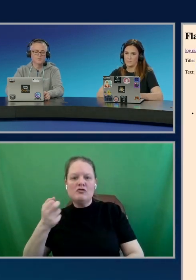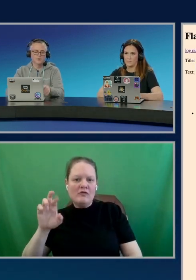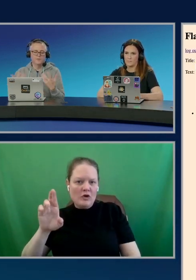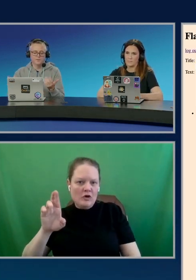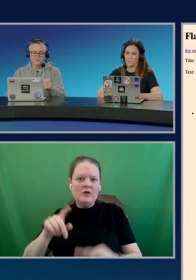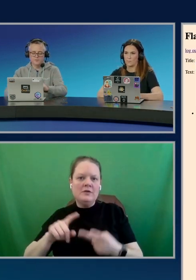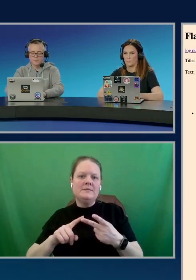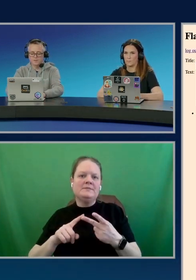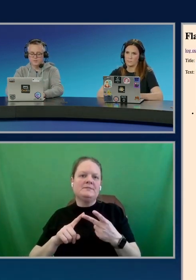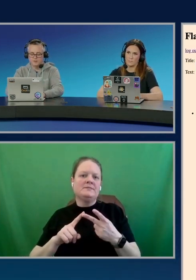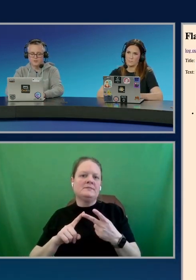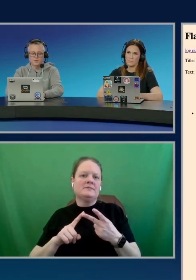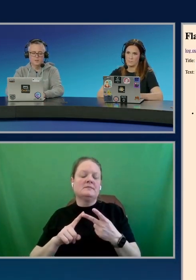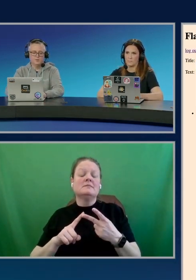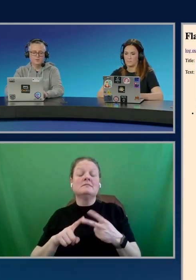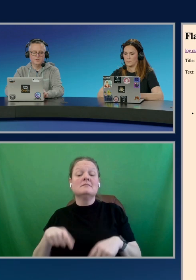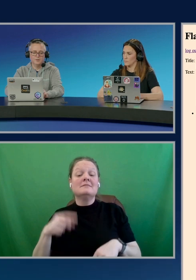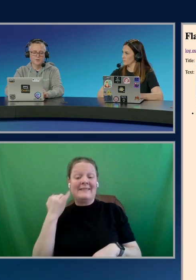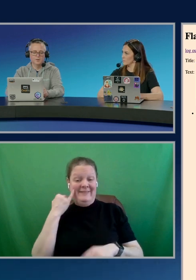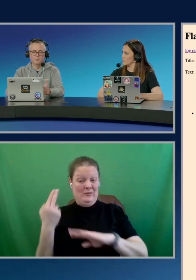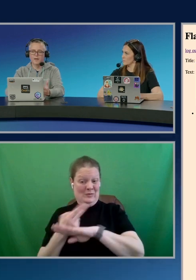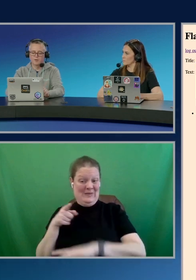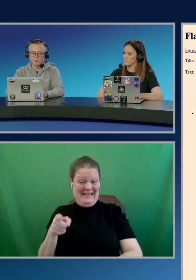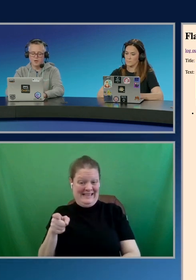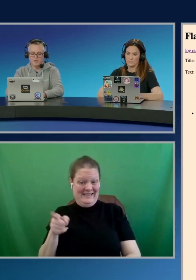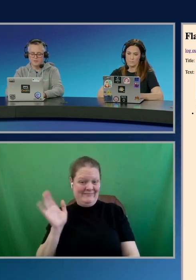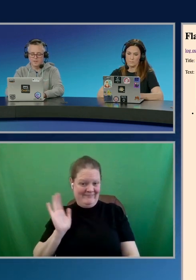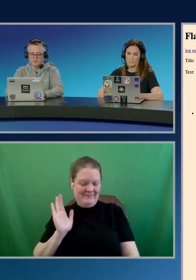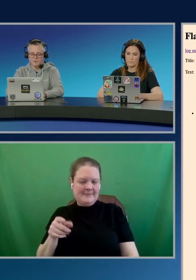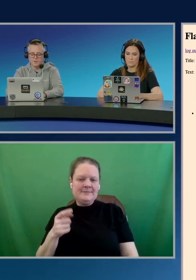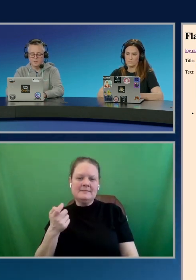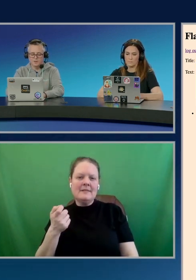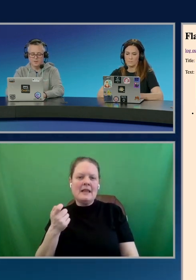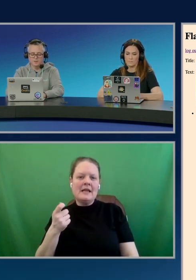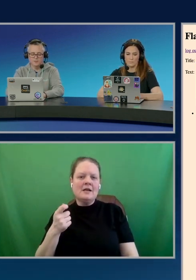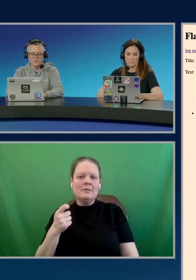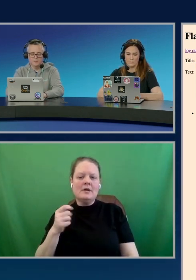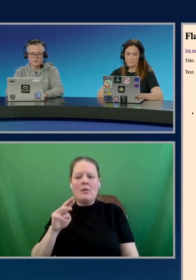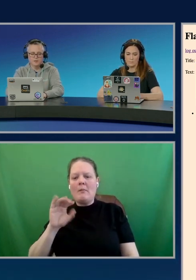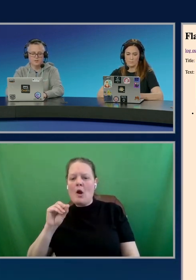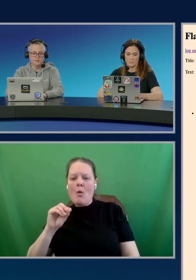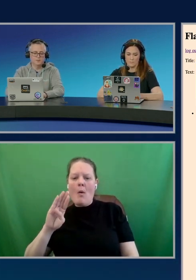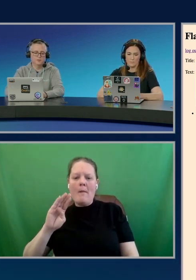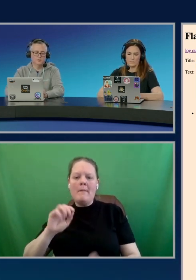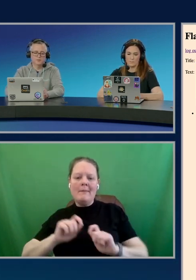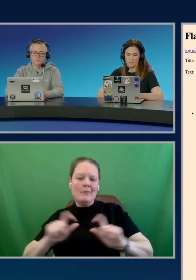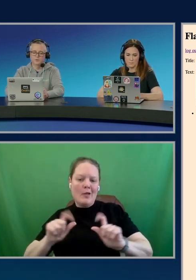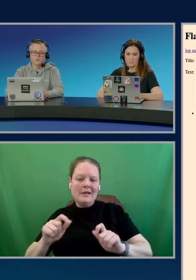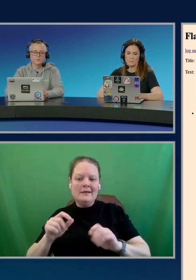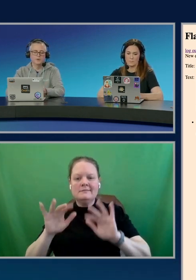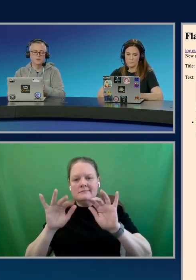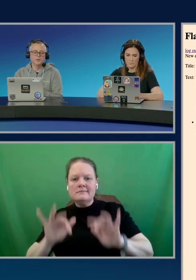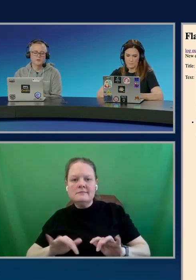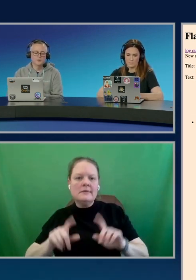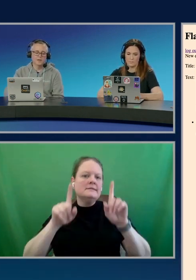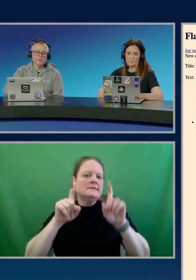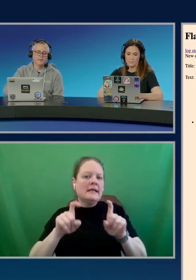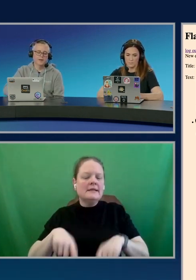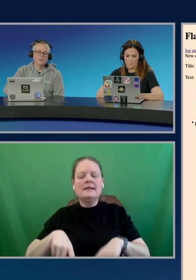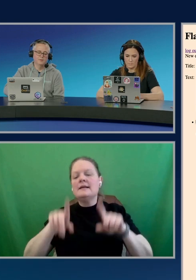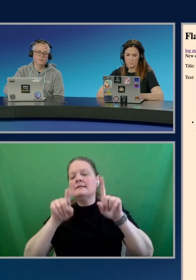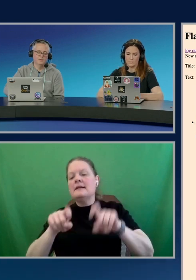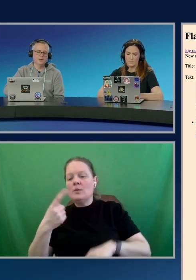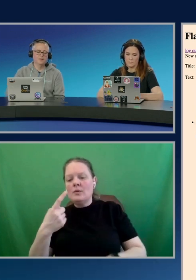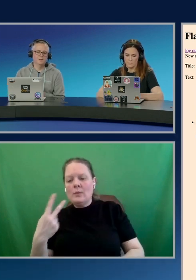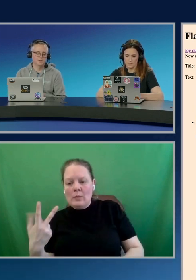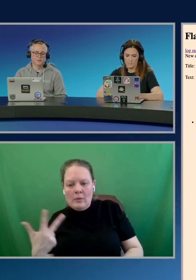And so, if you've used this, it's just a little microblogging site. So, I might create an entry like testing, testing123, and I'll